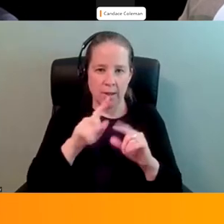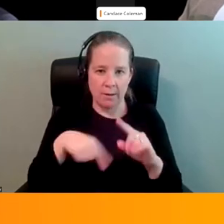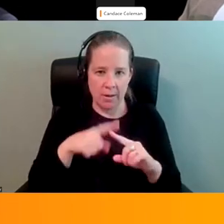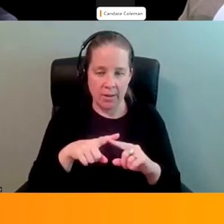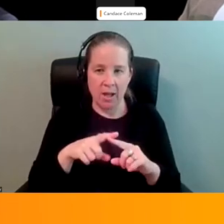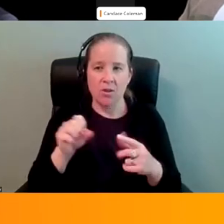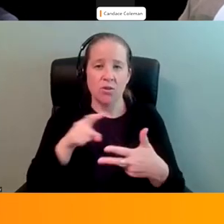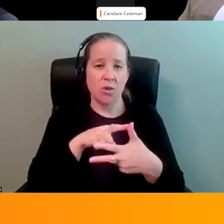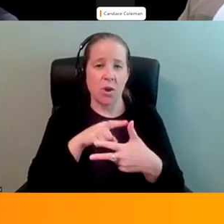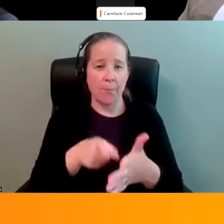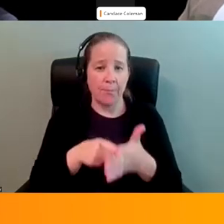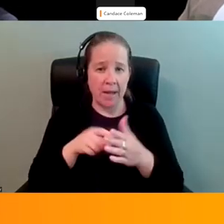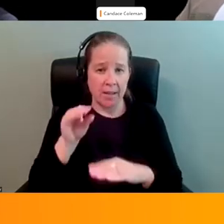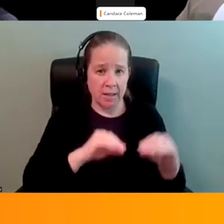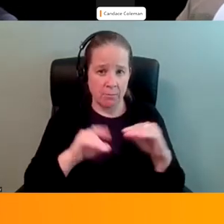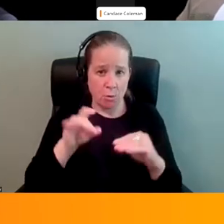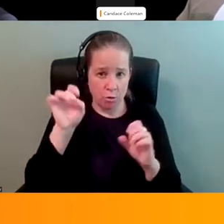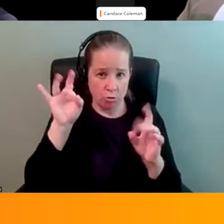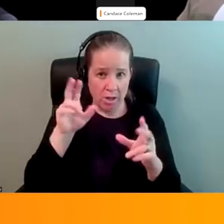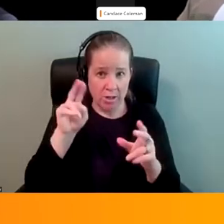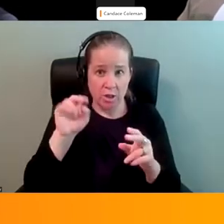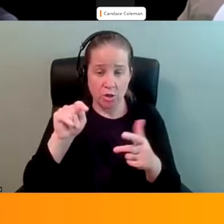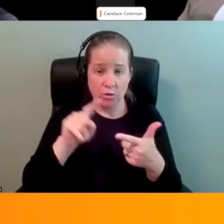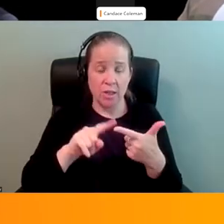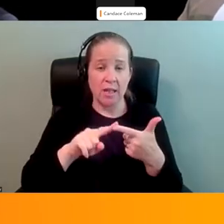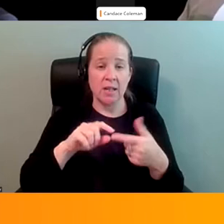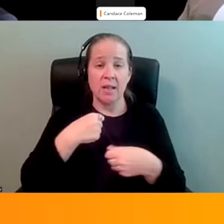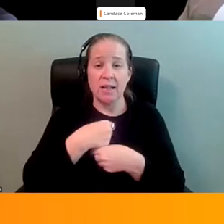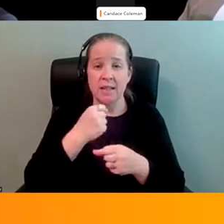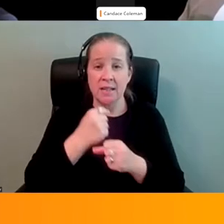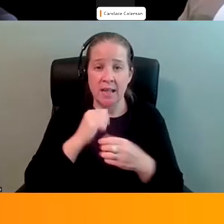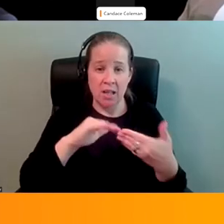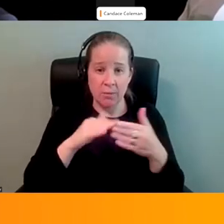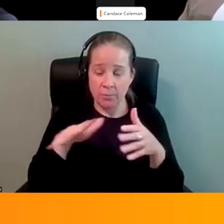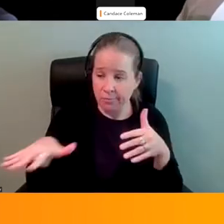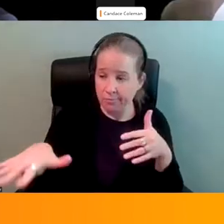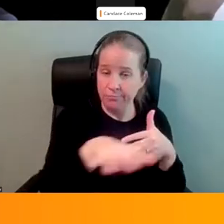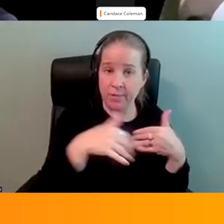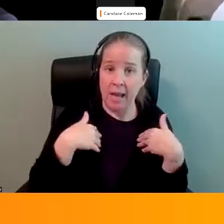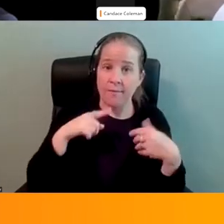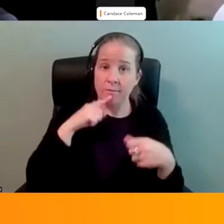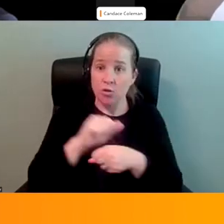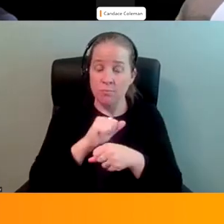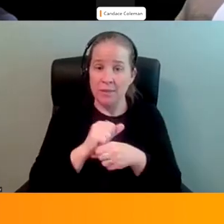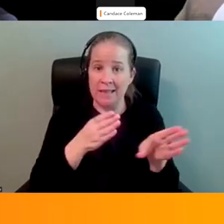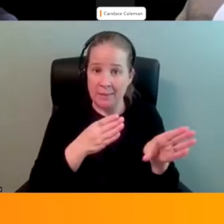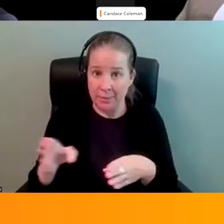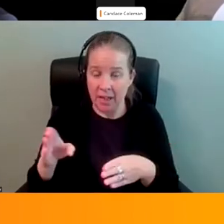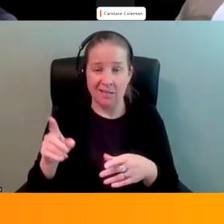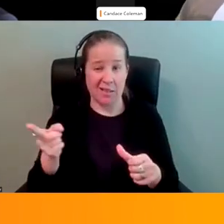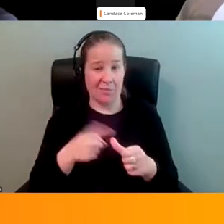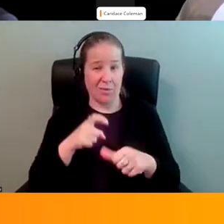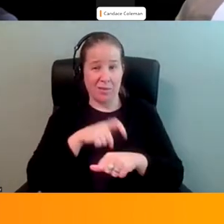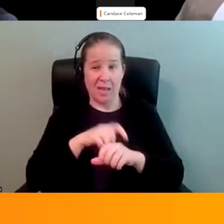It mandates the mobile crisis units. It creates those committees across the state to come up with an actual plan. This is the first time that emergency